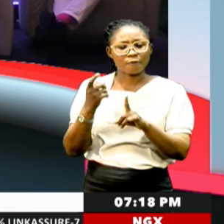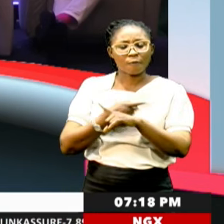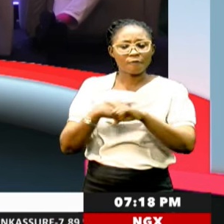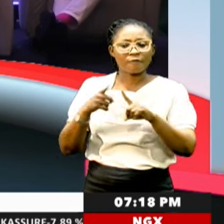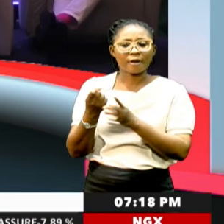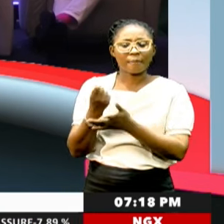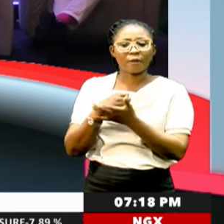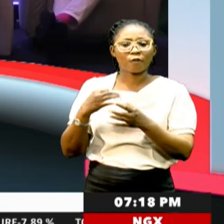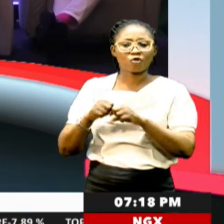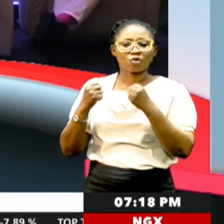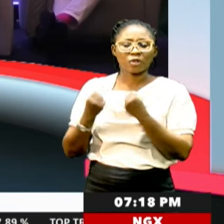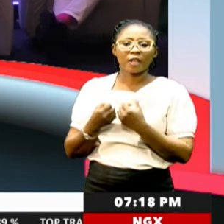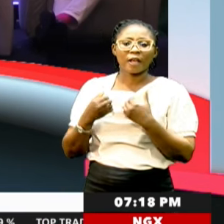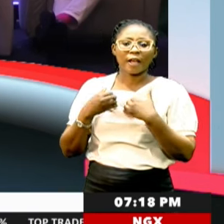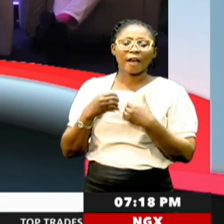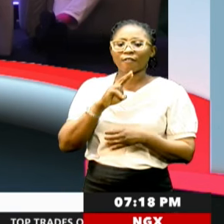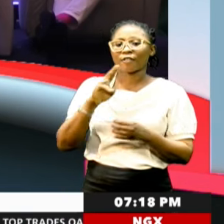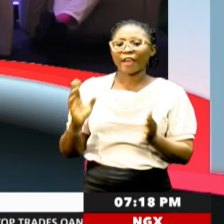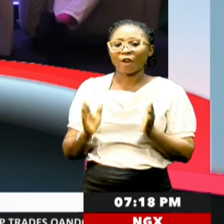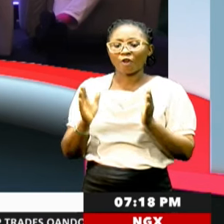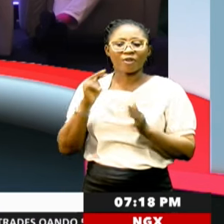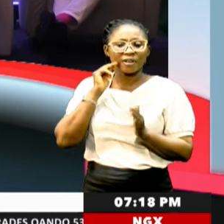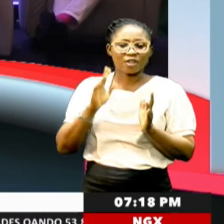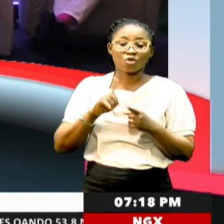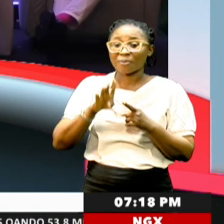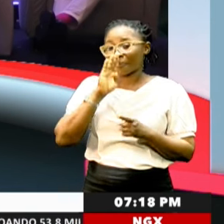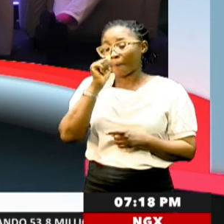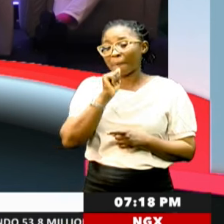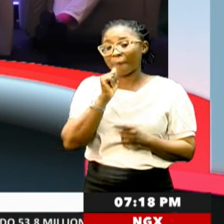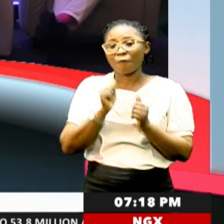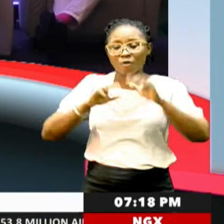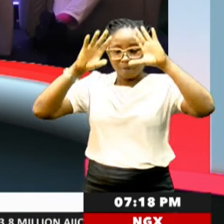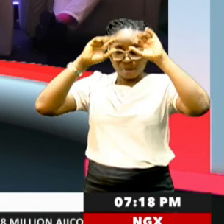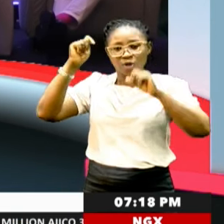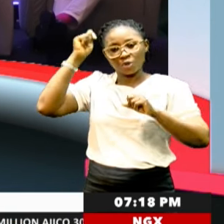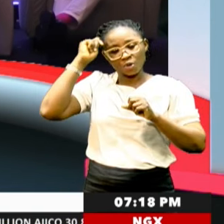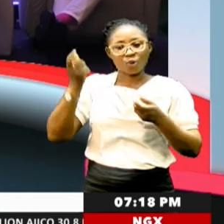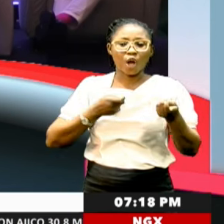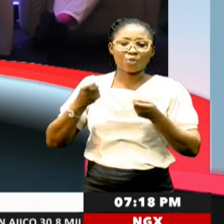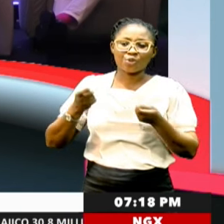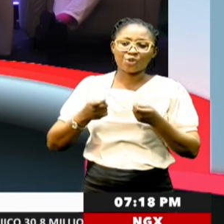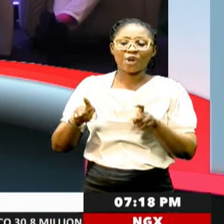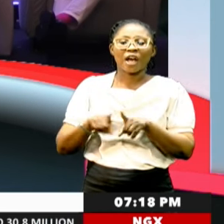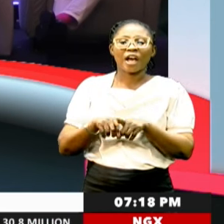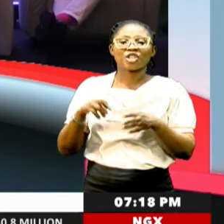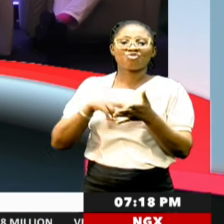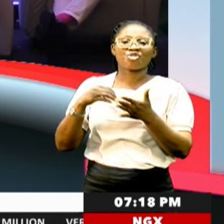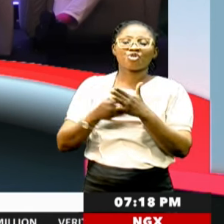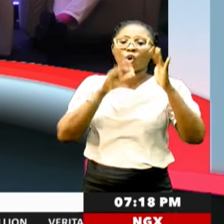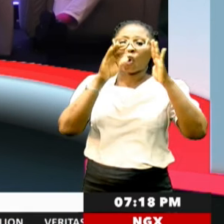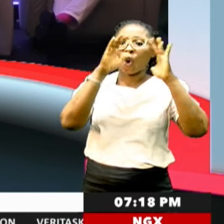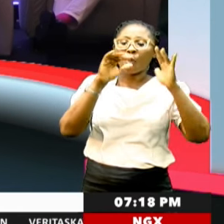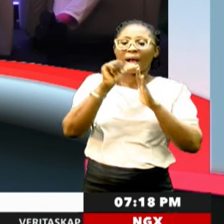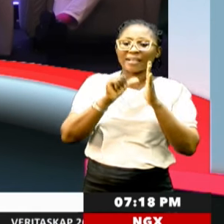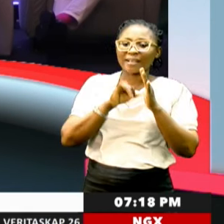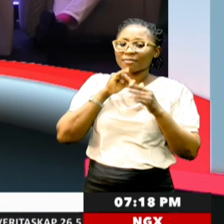societal life have implored Nigerians to be more patient with President Bolatinebo's administration as the Renewed Hope Agenda is